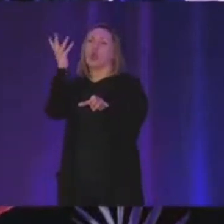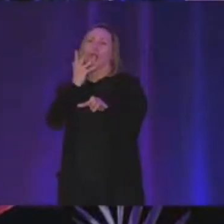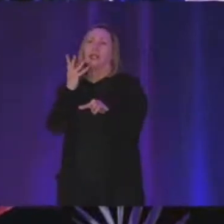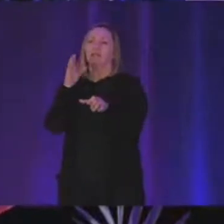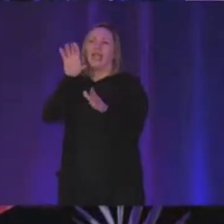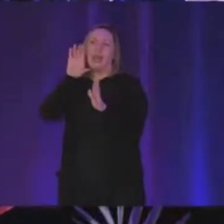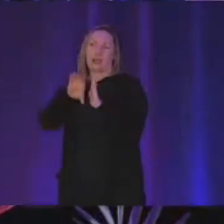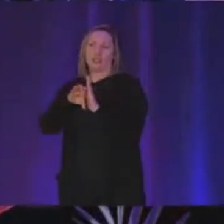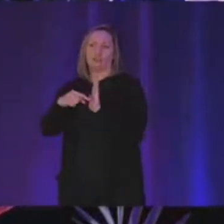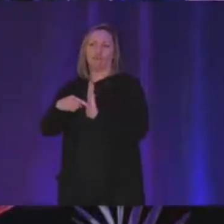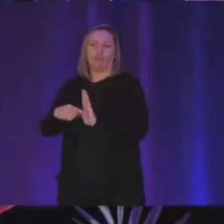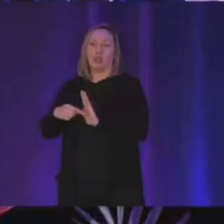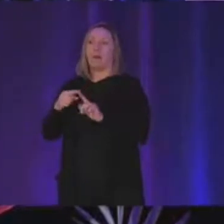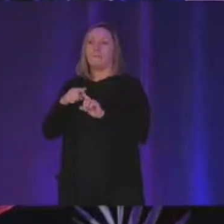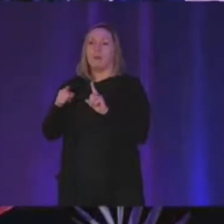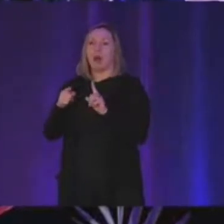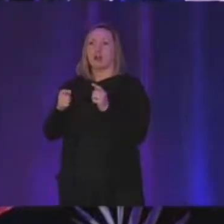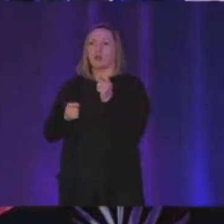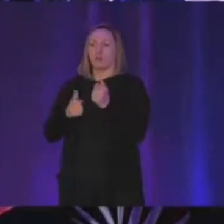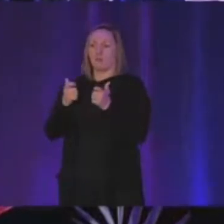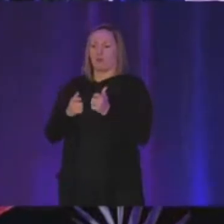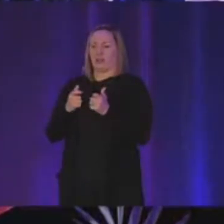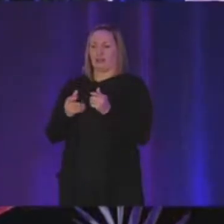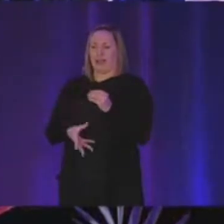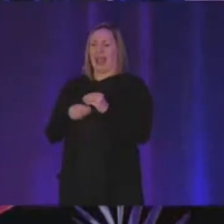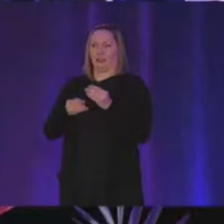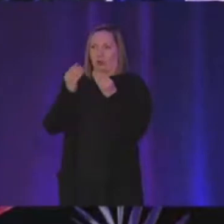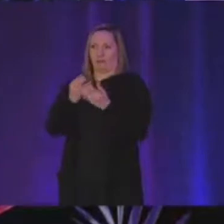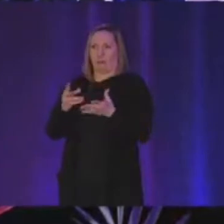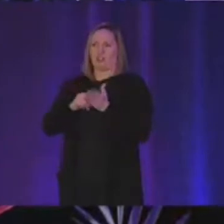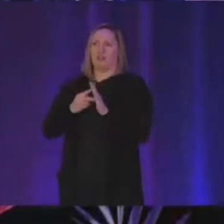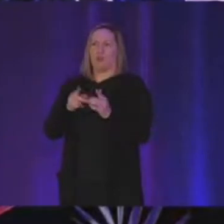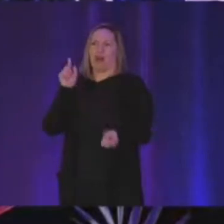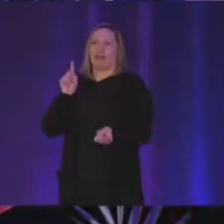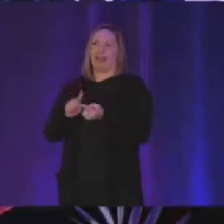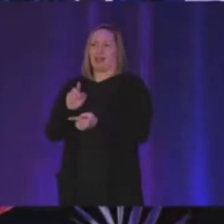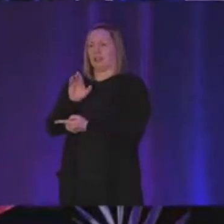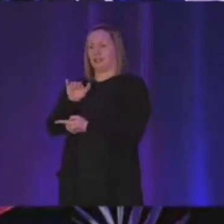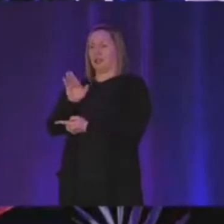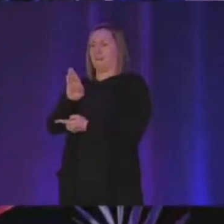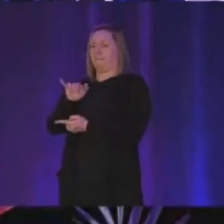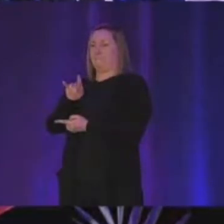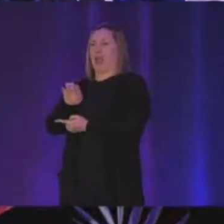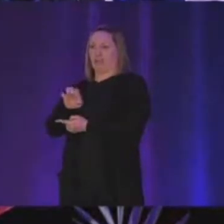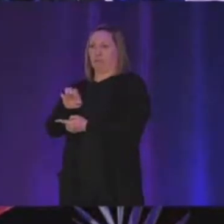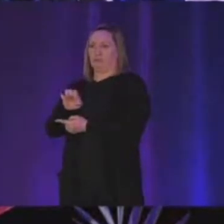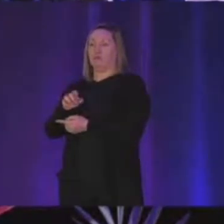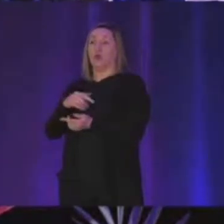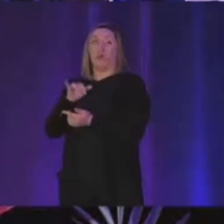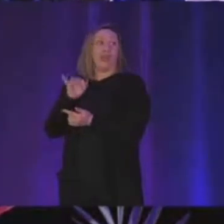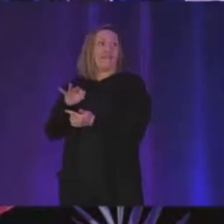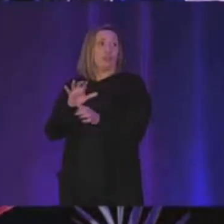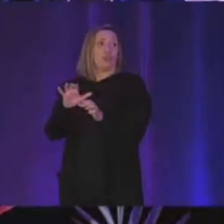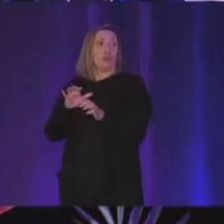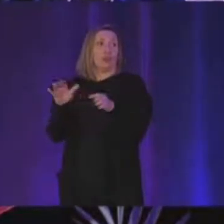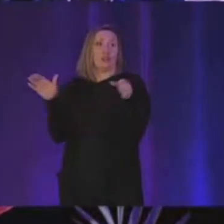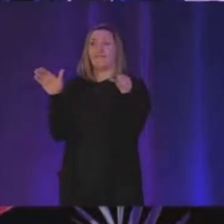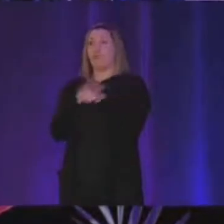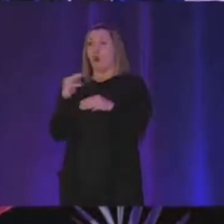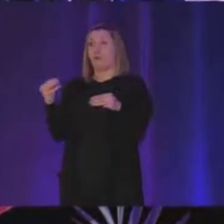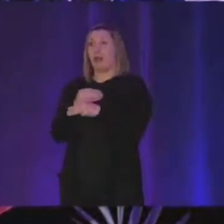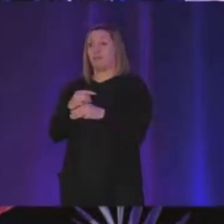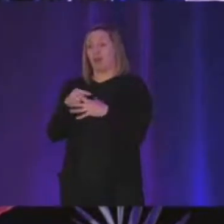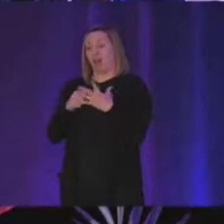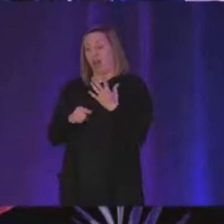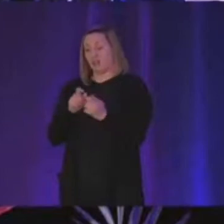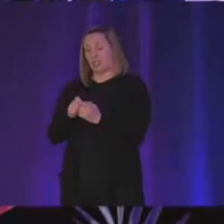image but remove a lot of information and like have less bytes so again if you don't understand like the full mathematical detail